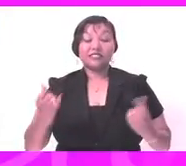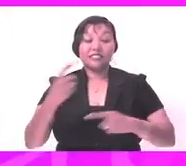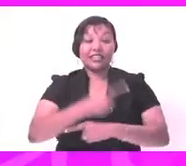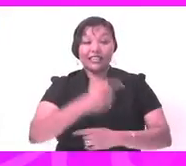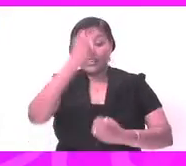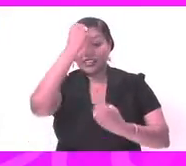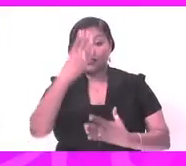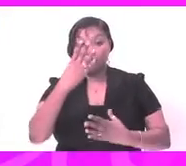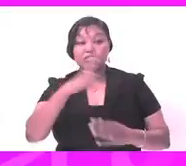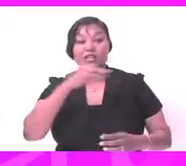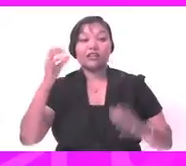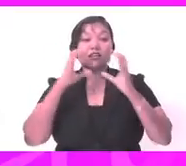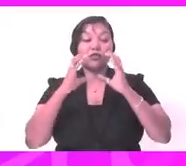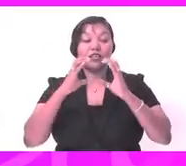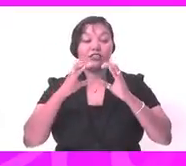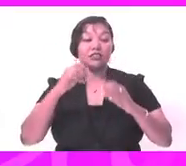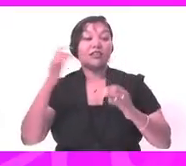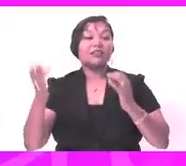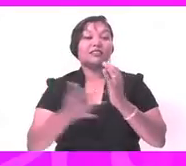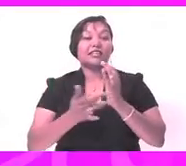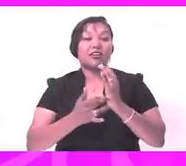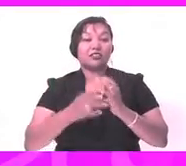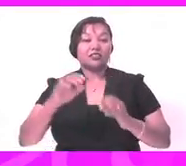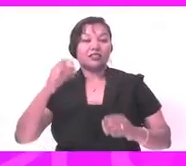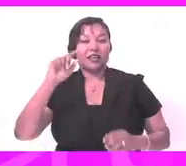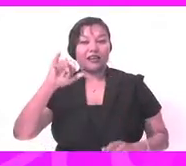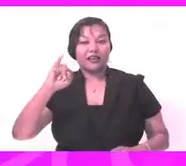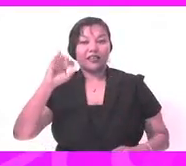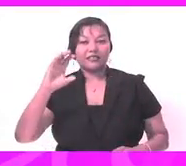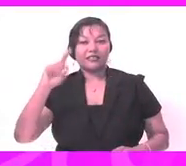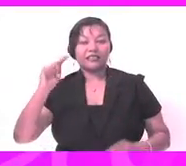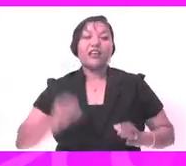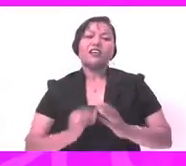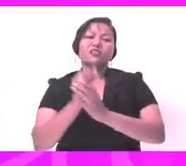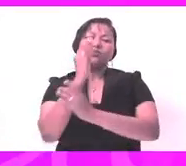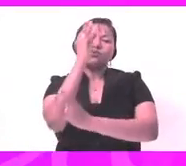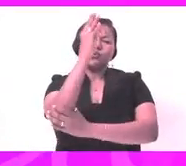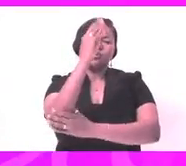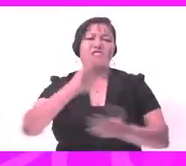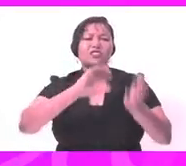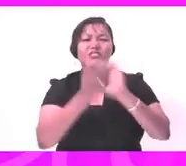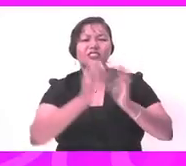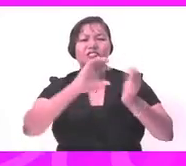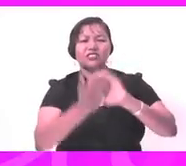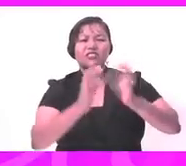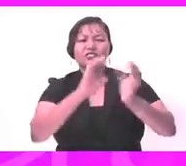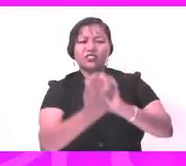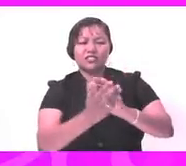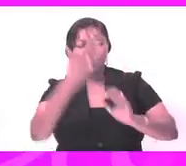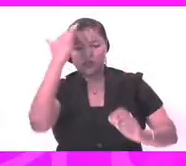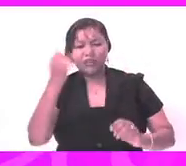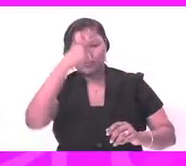Today, information and communication technologies continue to evolve due to a strong demand for communication devices